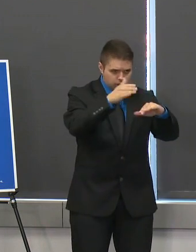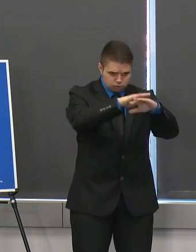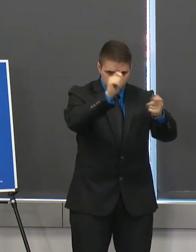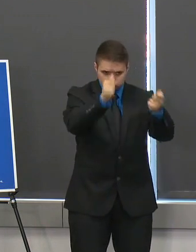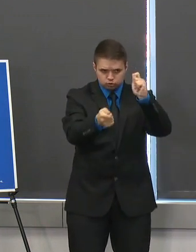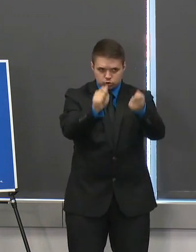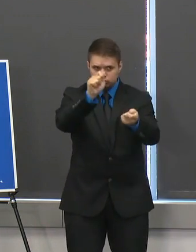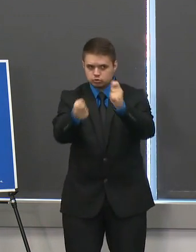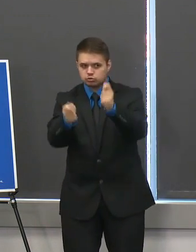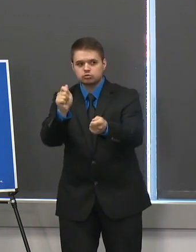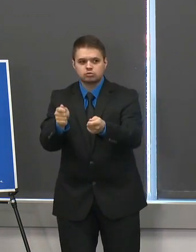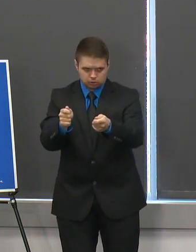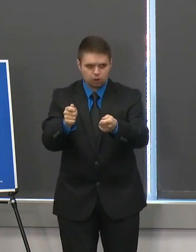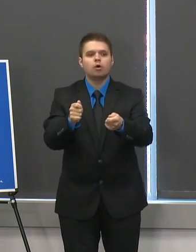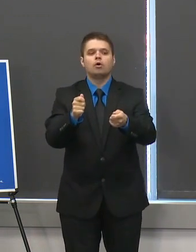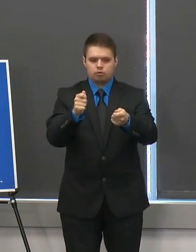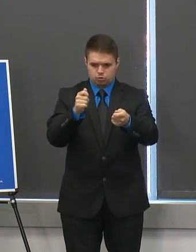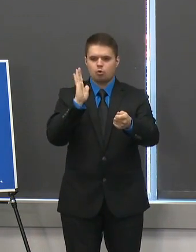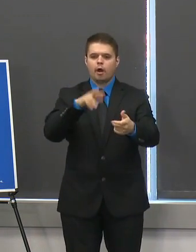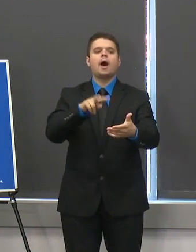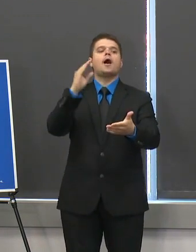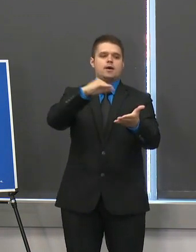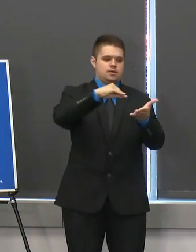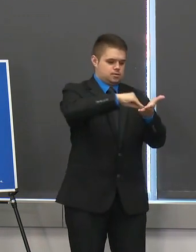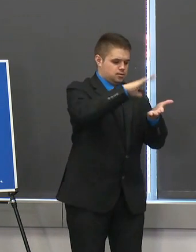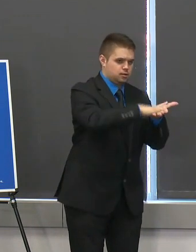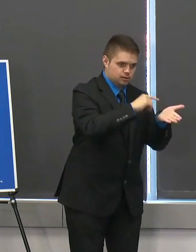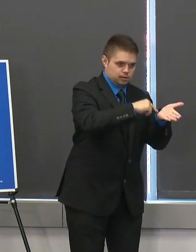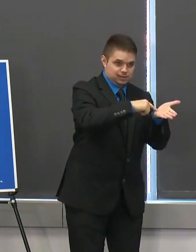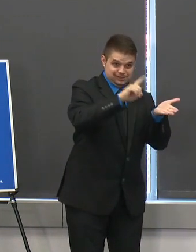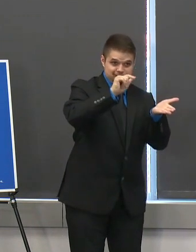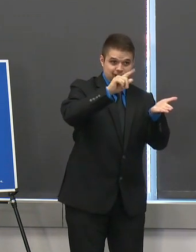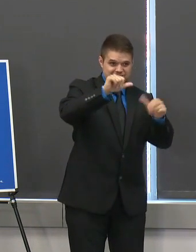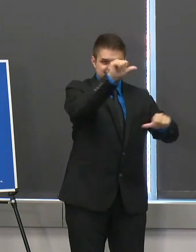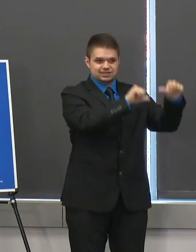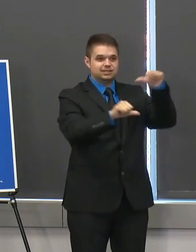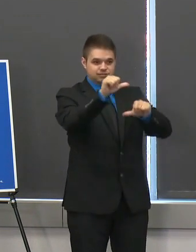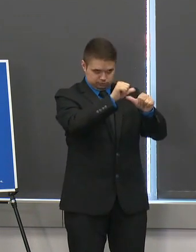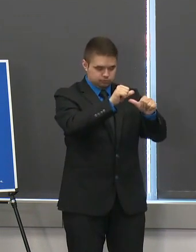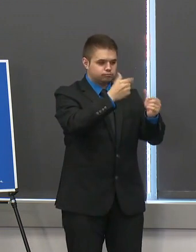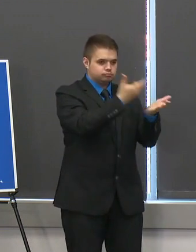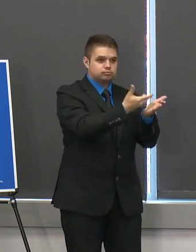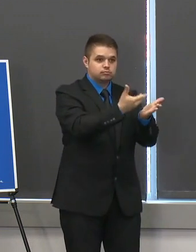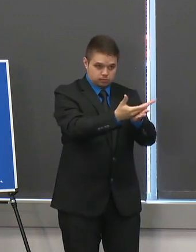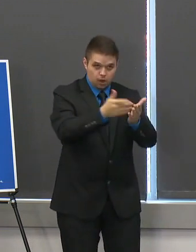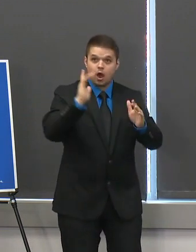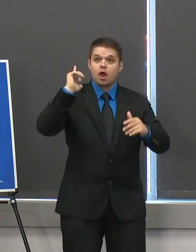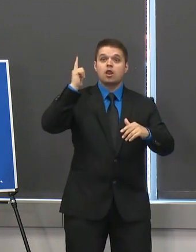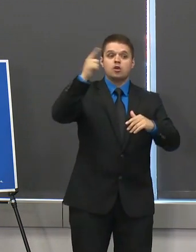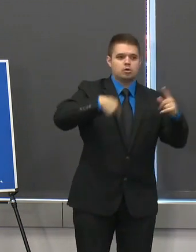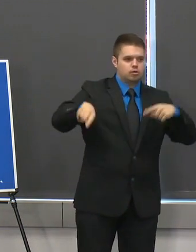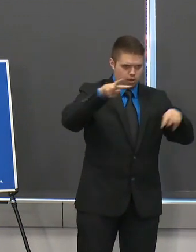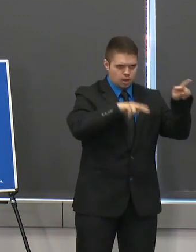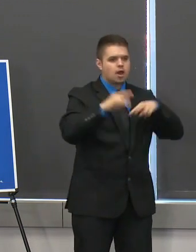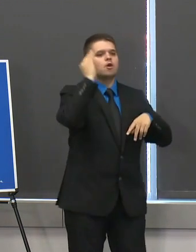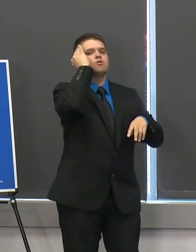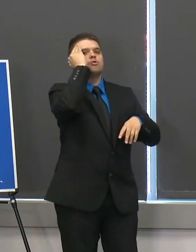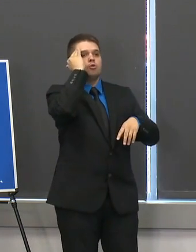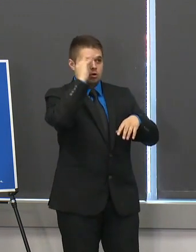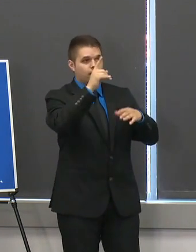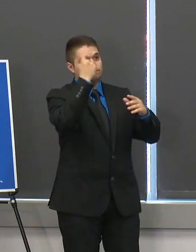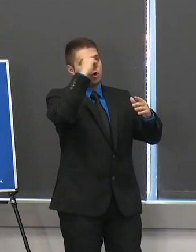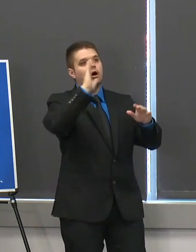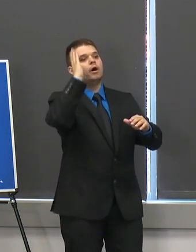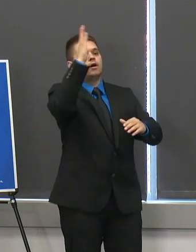data driven data driven decisions that will help us manage through the pandemic until we can develop a vaccine now for those who are